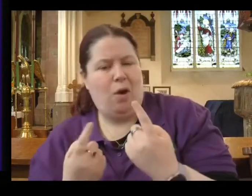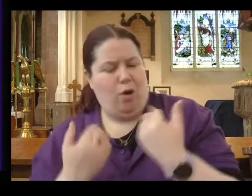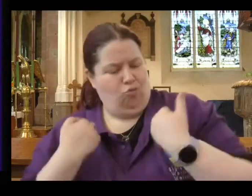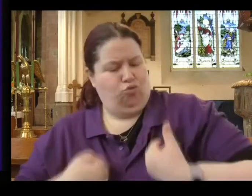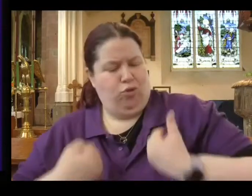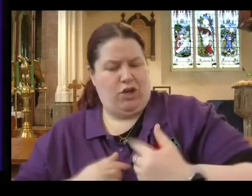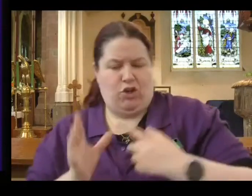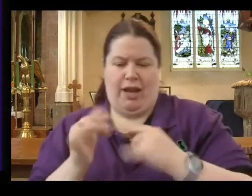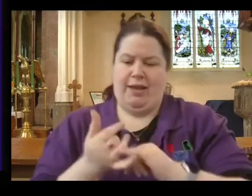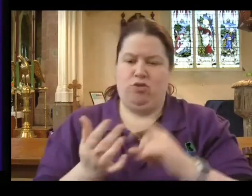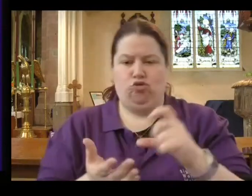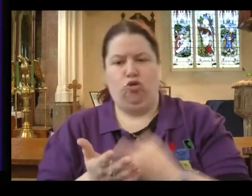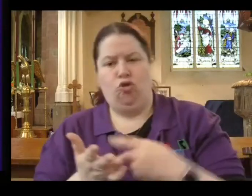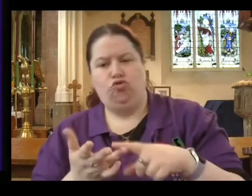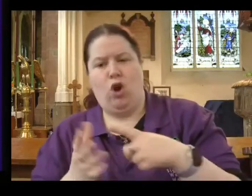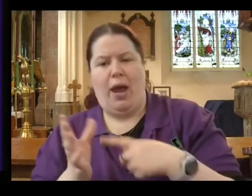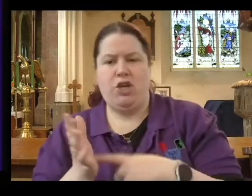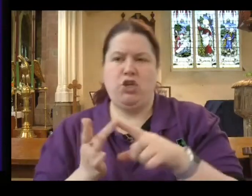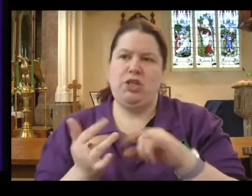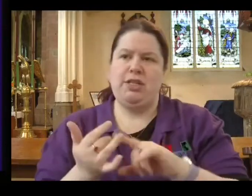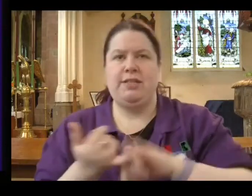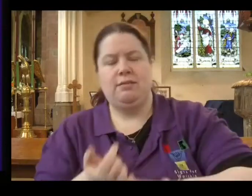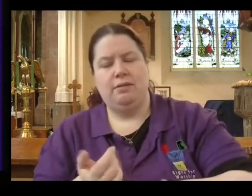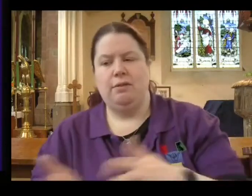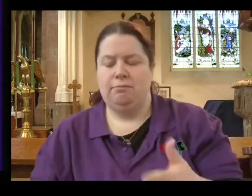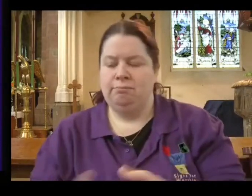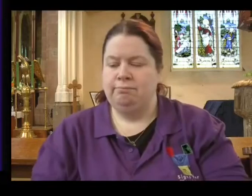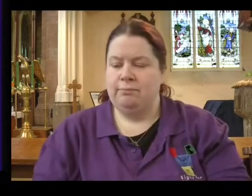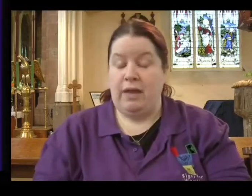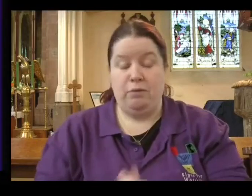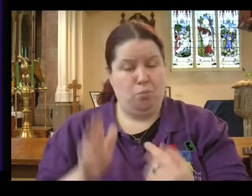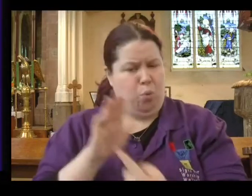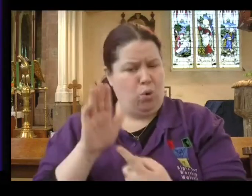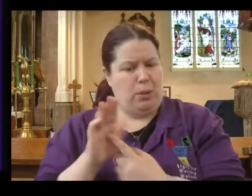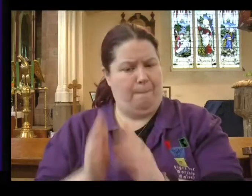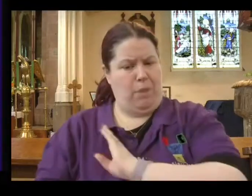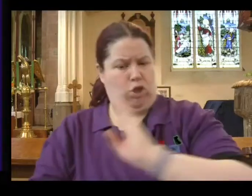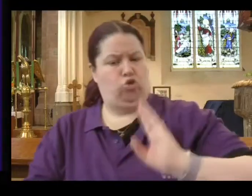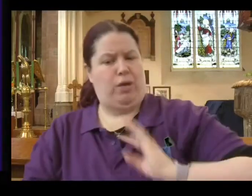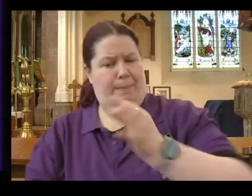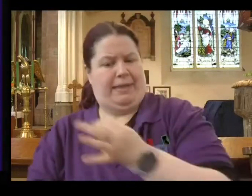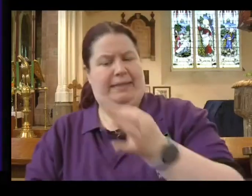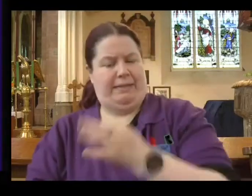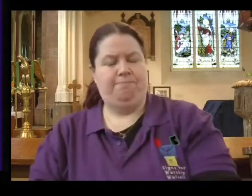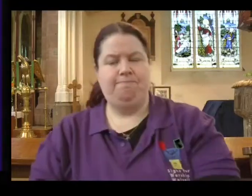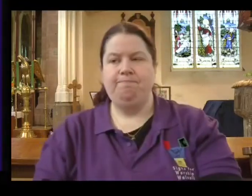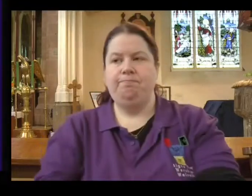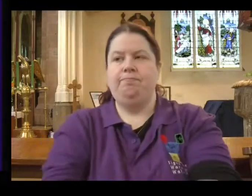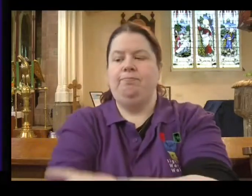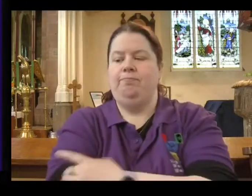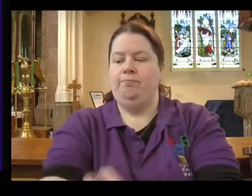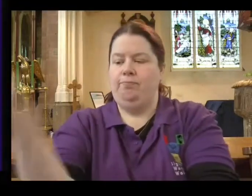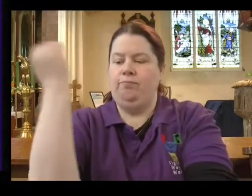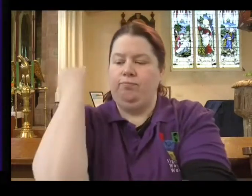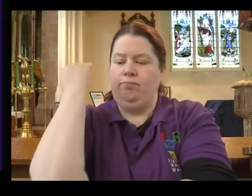commercially prosperous and it was a militarily important city throughout its history. The reason it was militarily